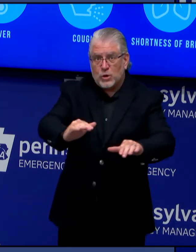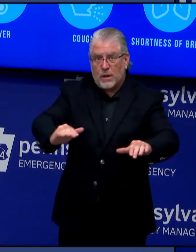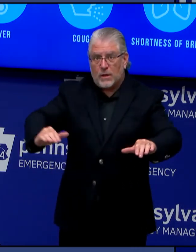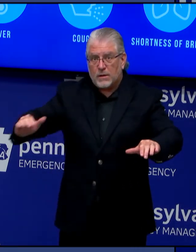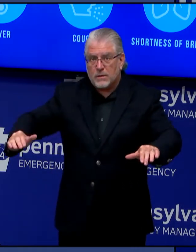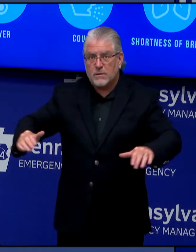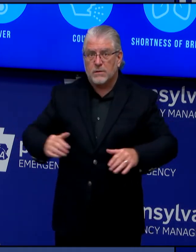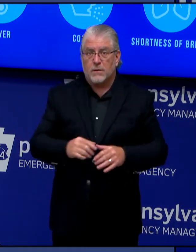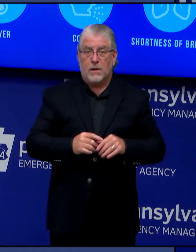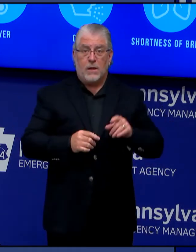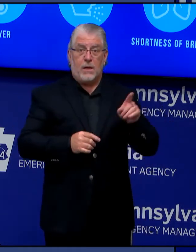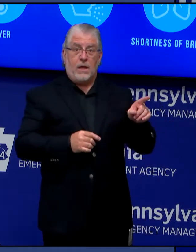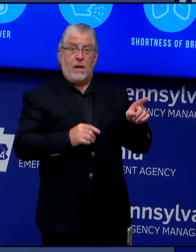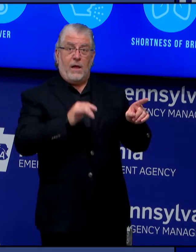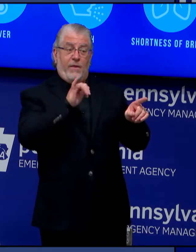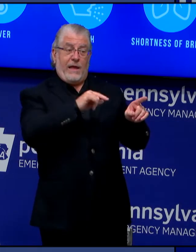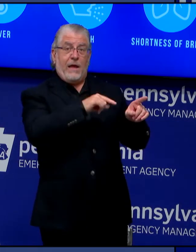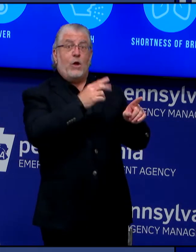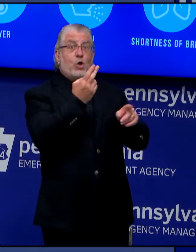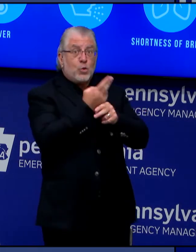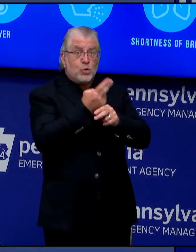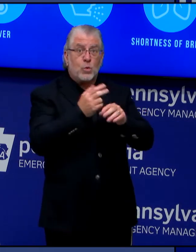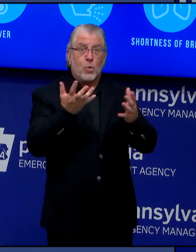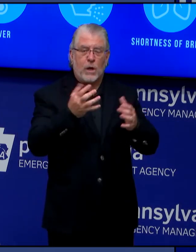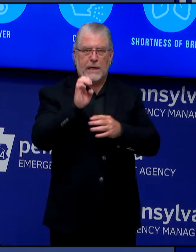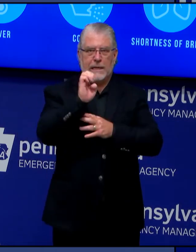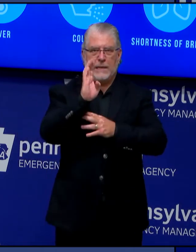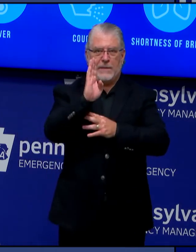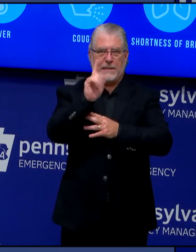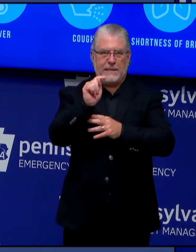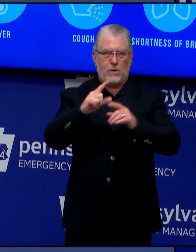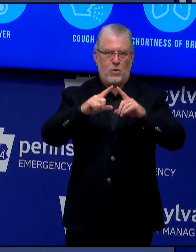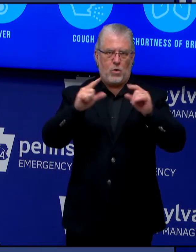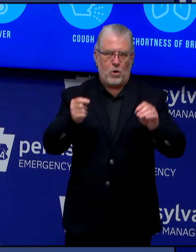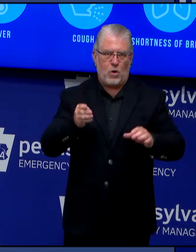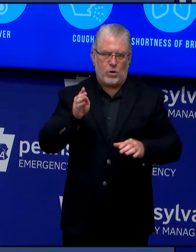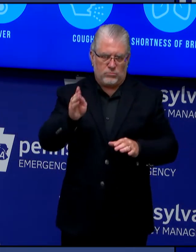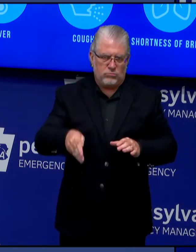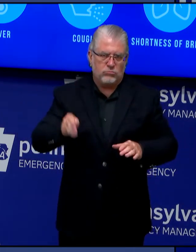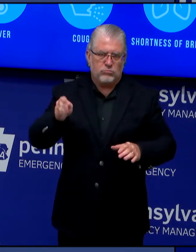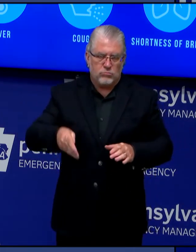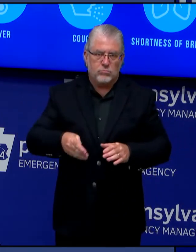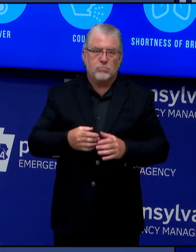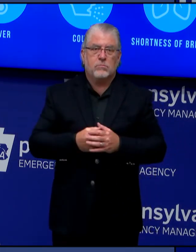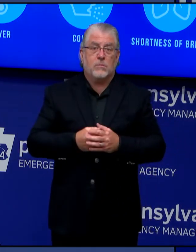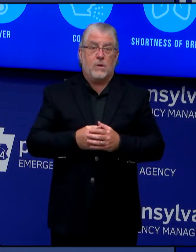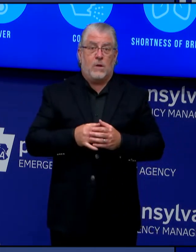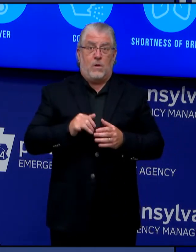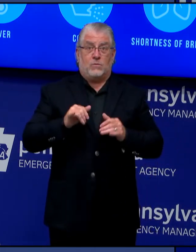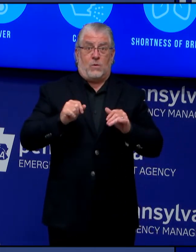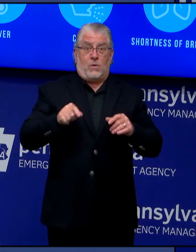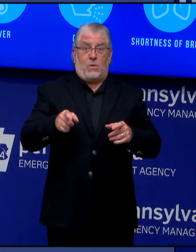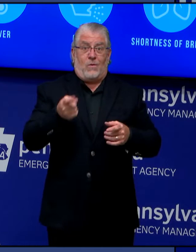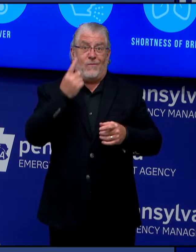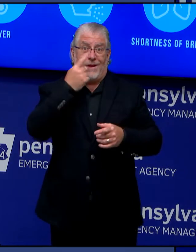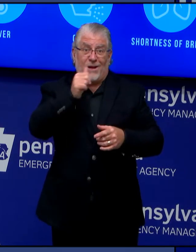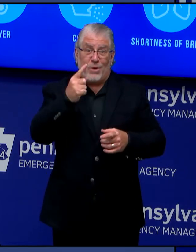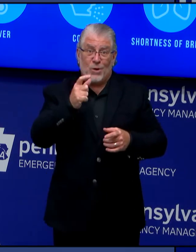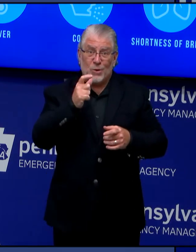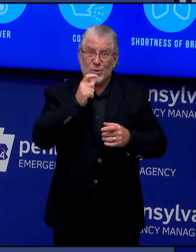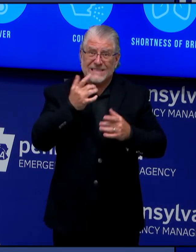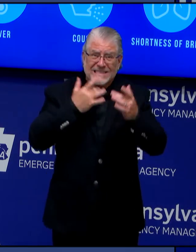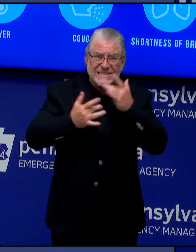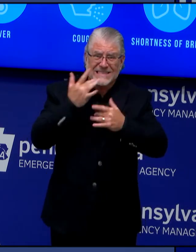economic situation has changed since school closures began, they can still apply for the National School Lunch Program and, if determined